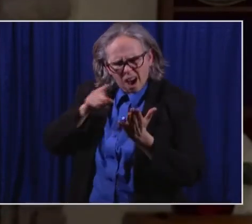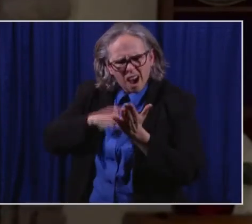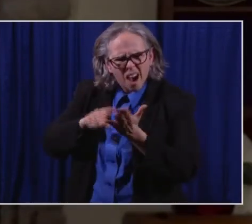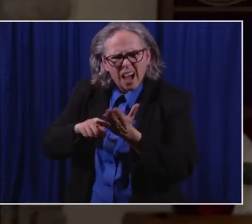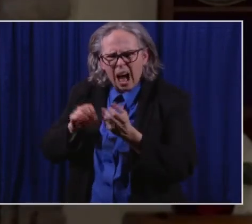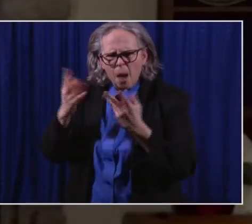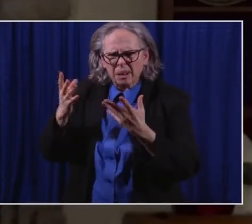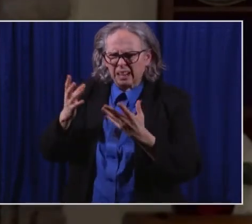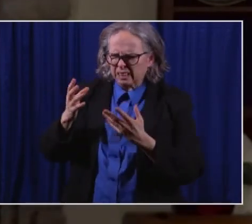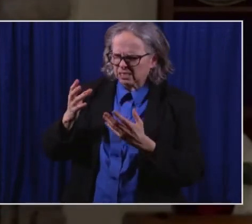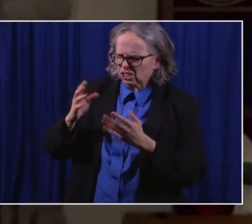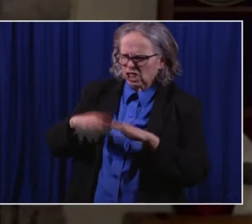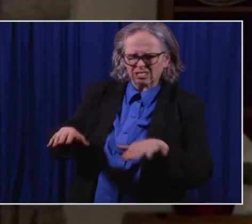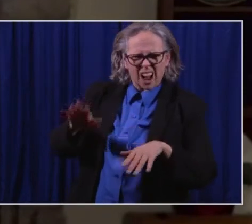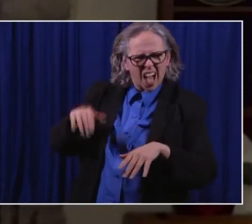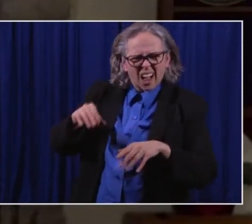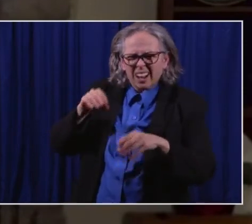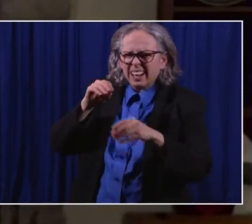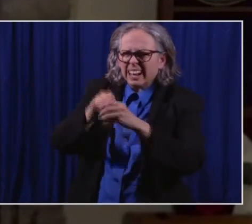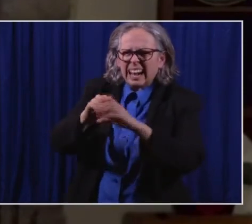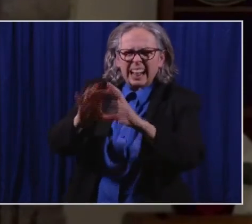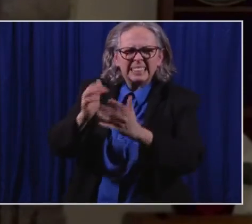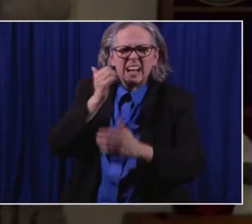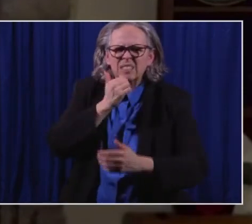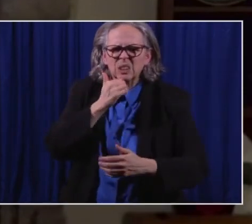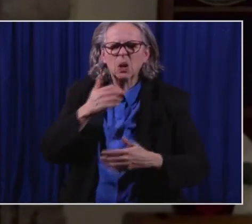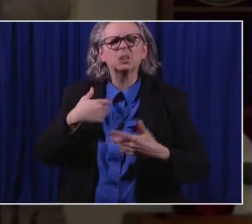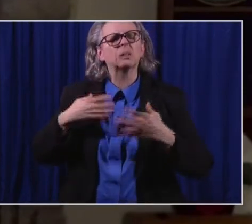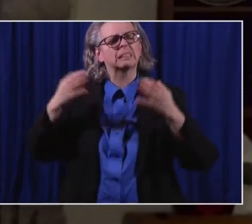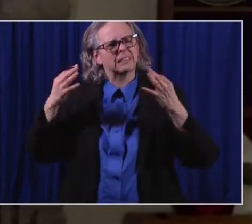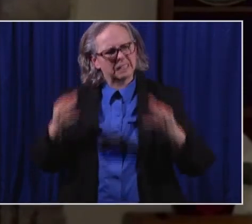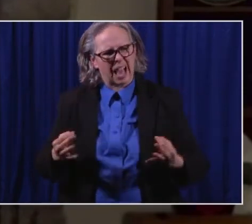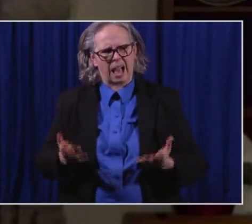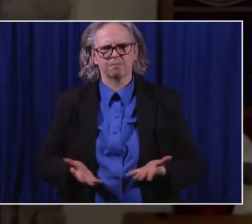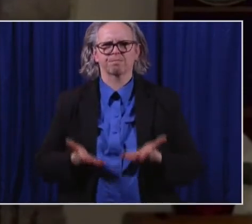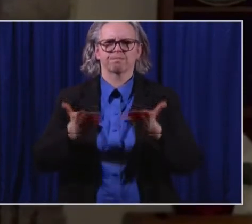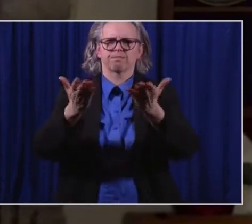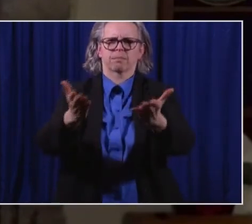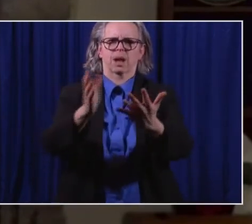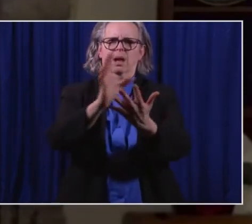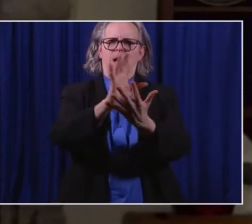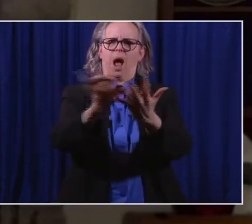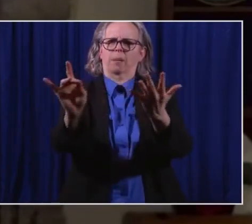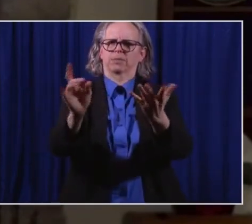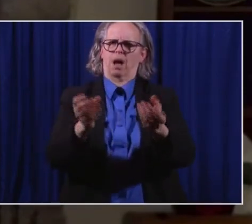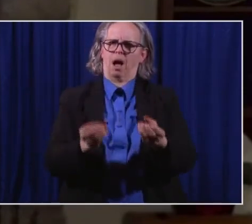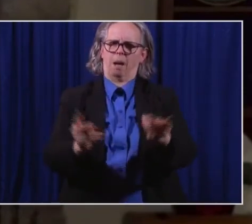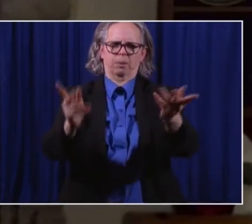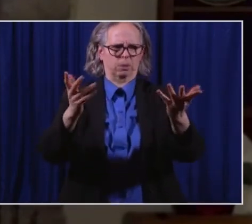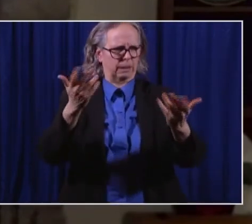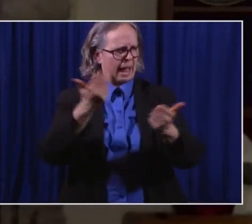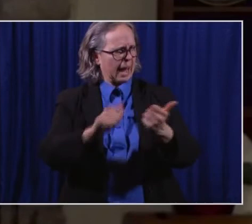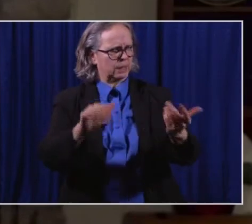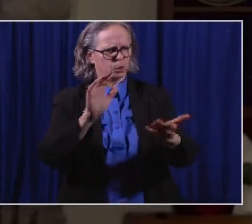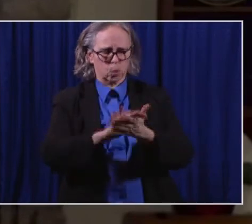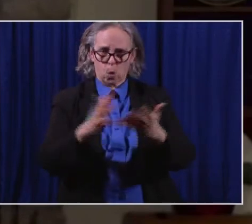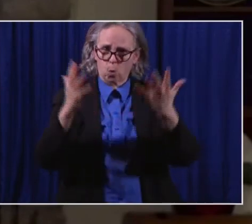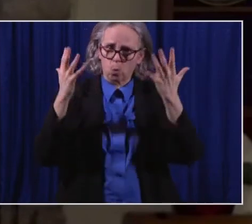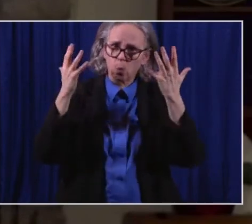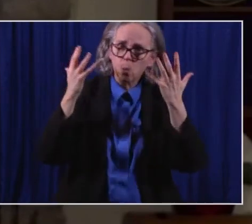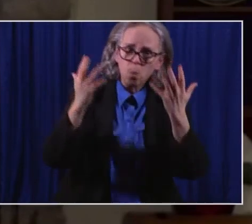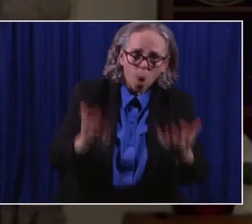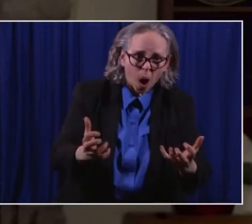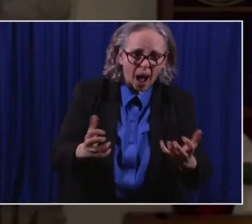opportunity, uh, for any school that wants to go back in person or stay in person,